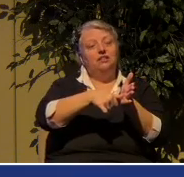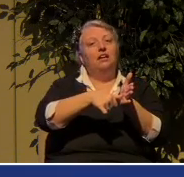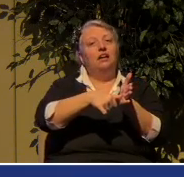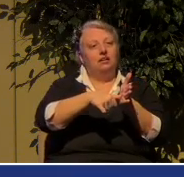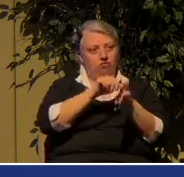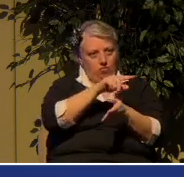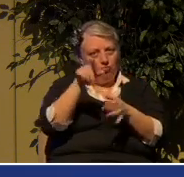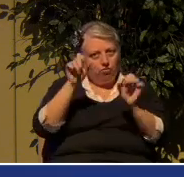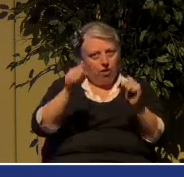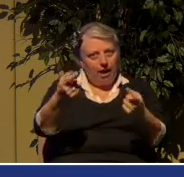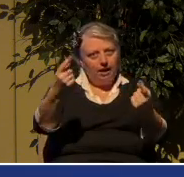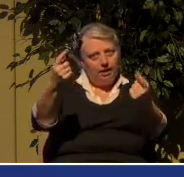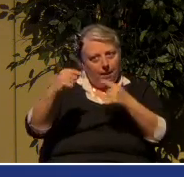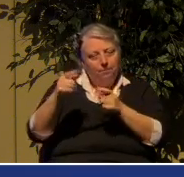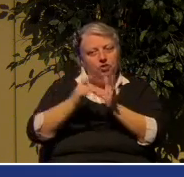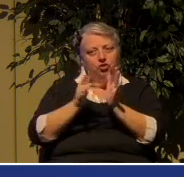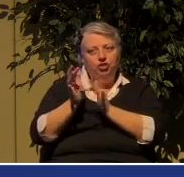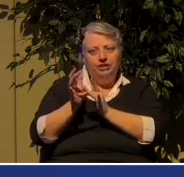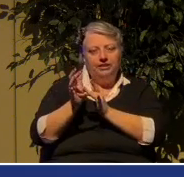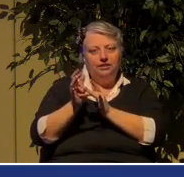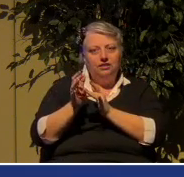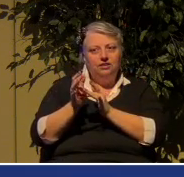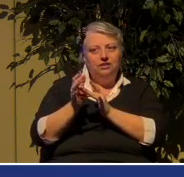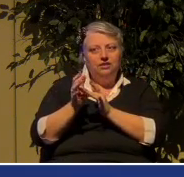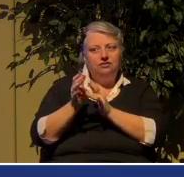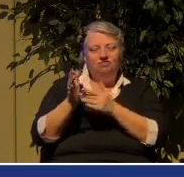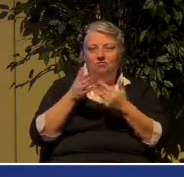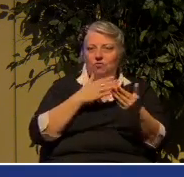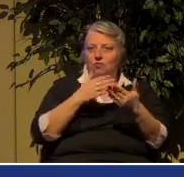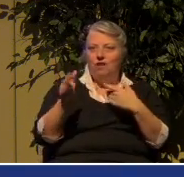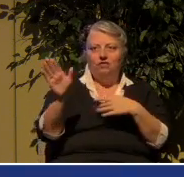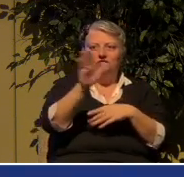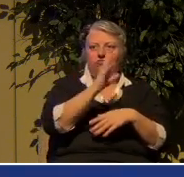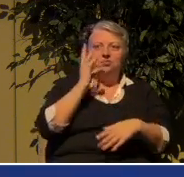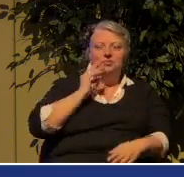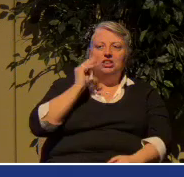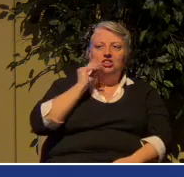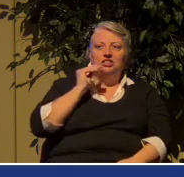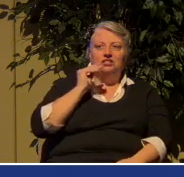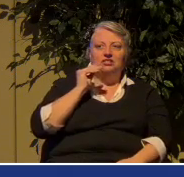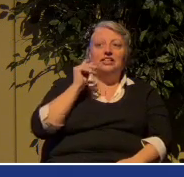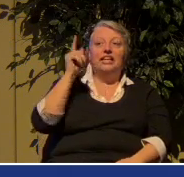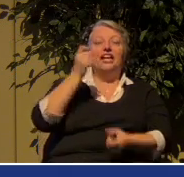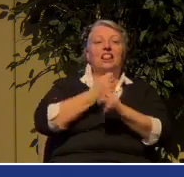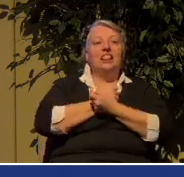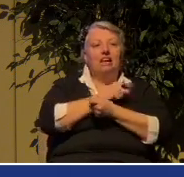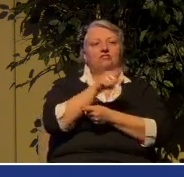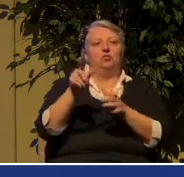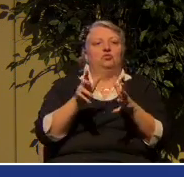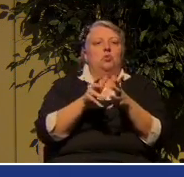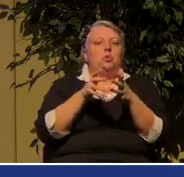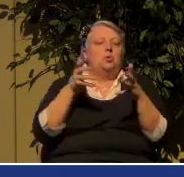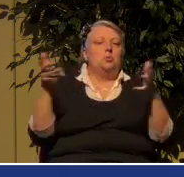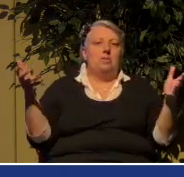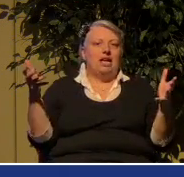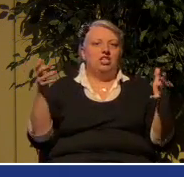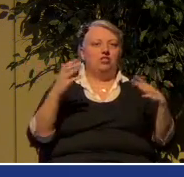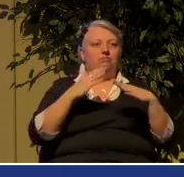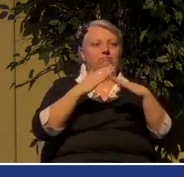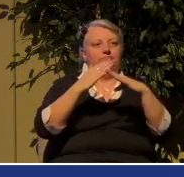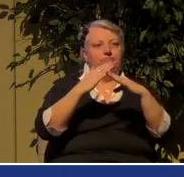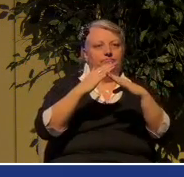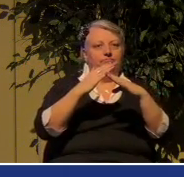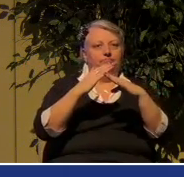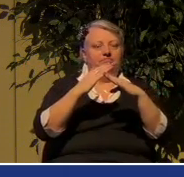but he loves you too much to keep you where you are, and he's challenging you to grow up in Christ to embrace the